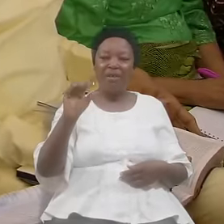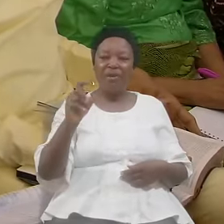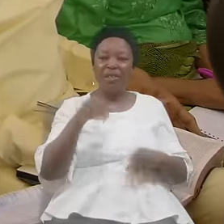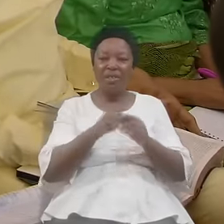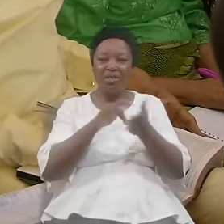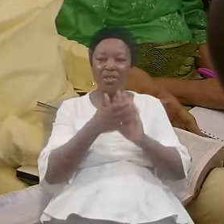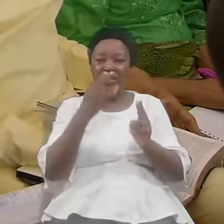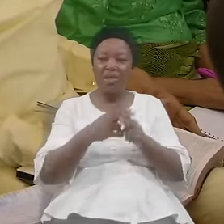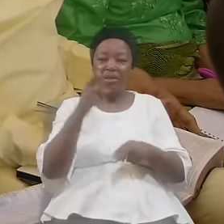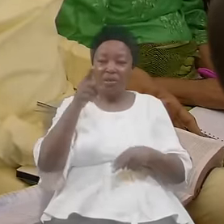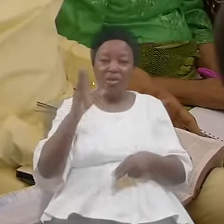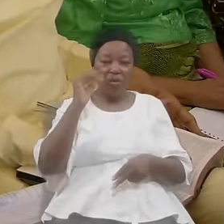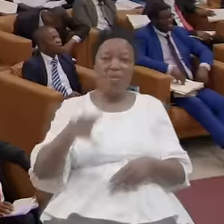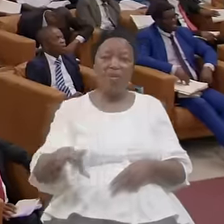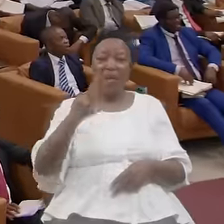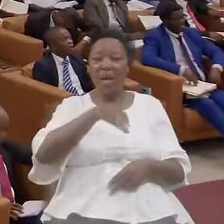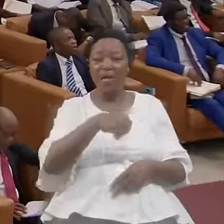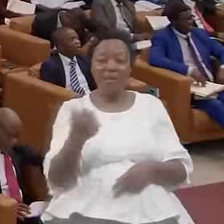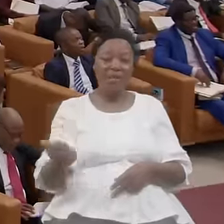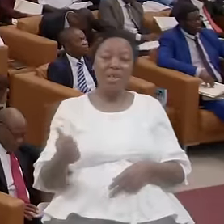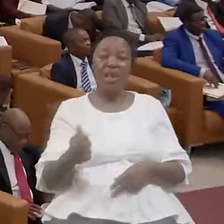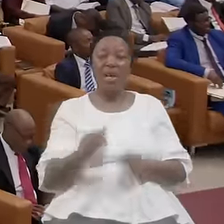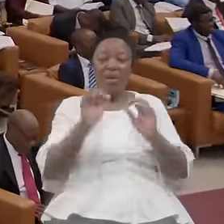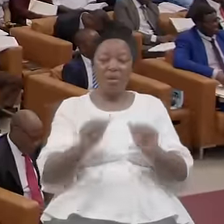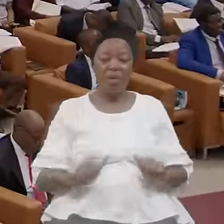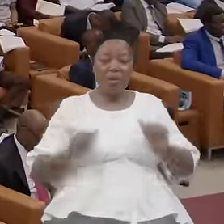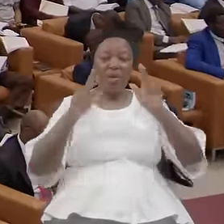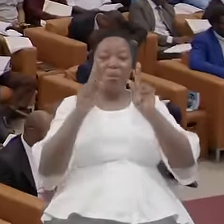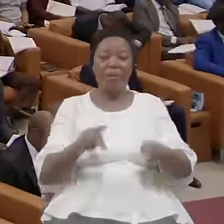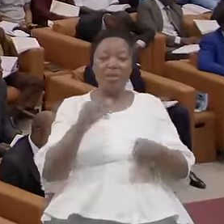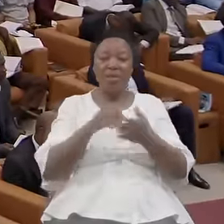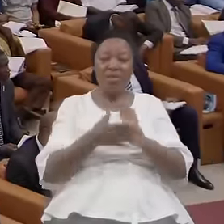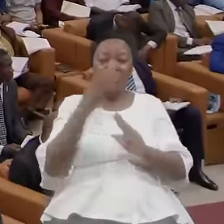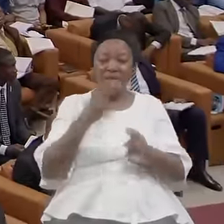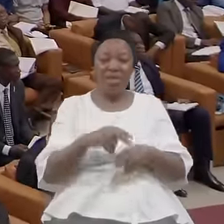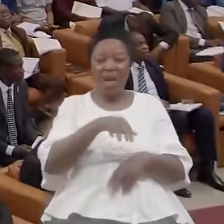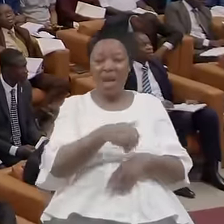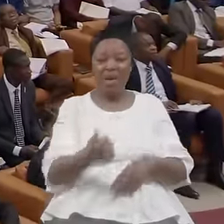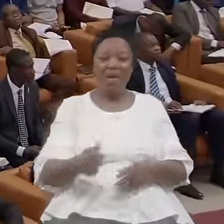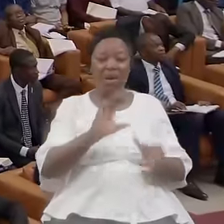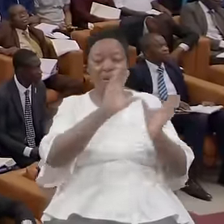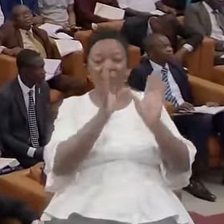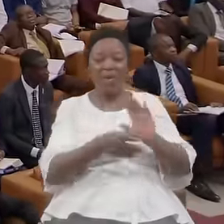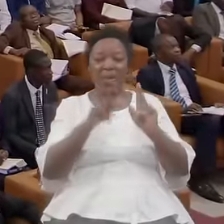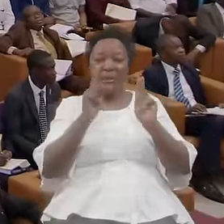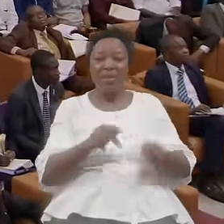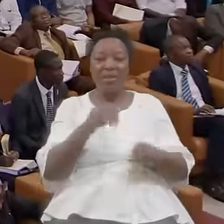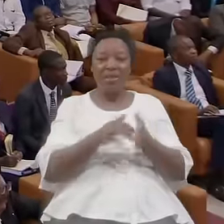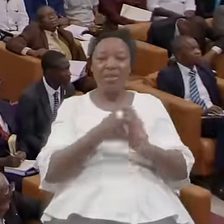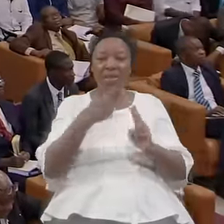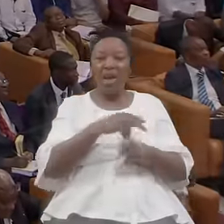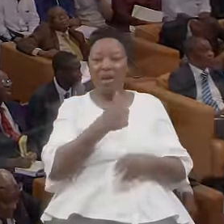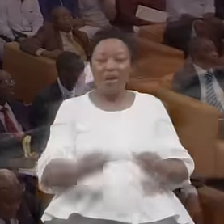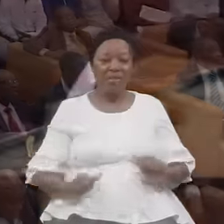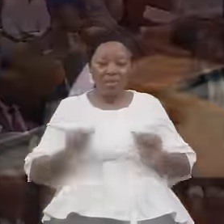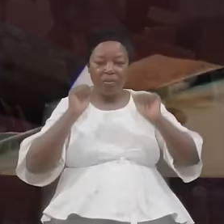Another Committed Person Another Converted Person Another Submissive